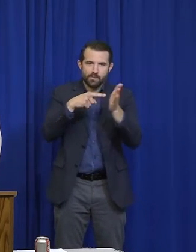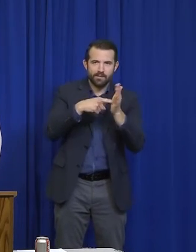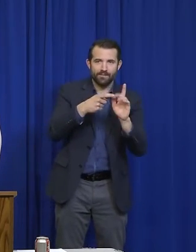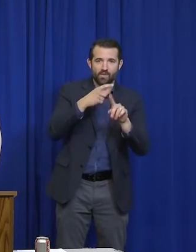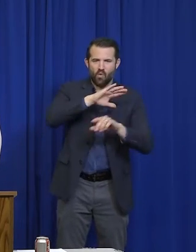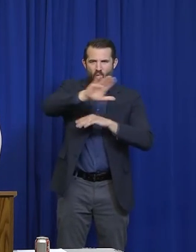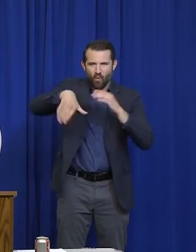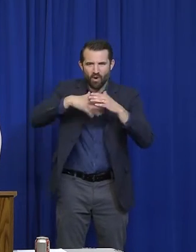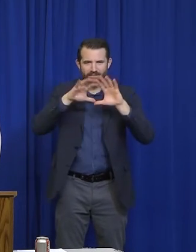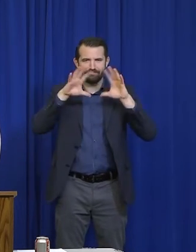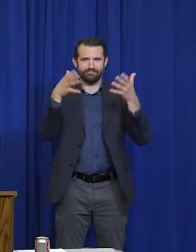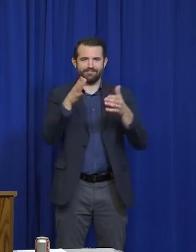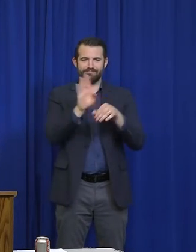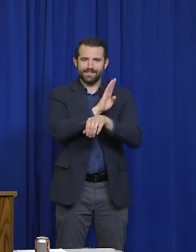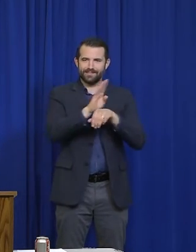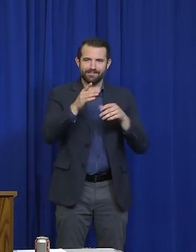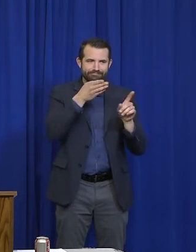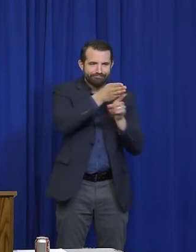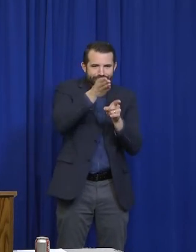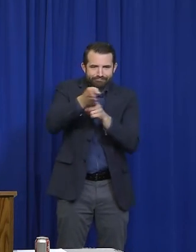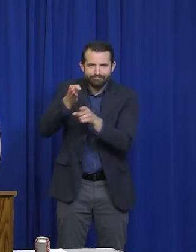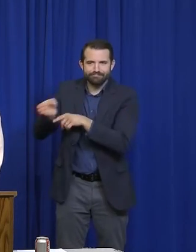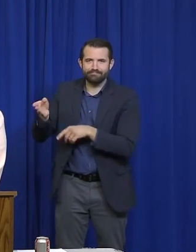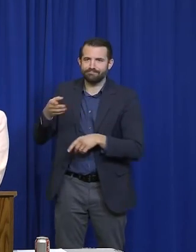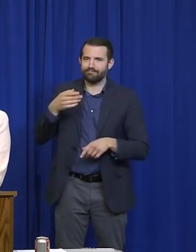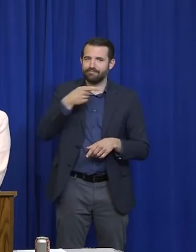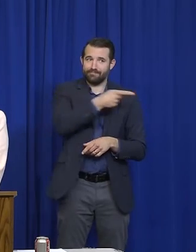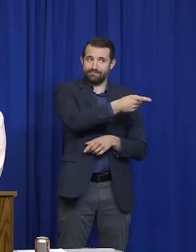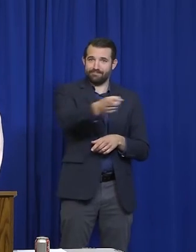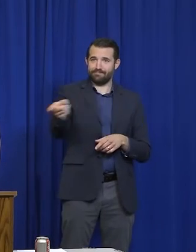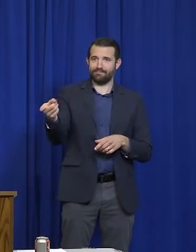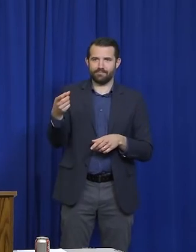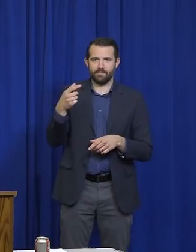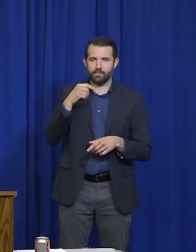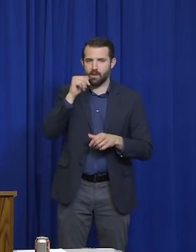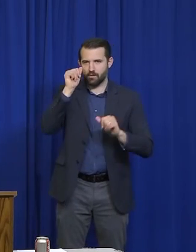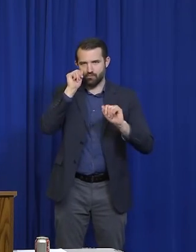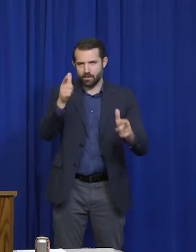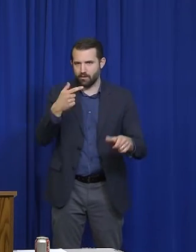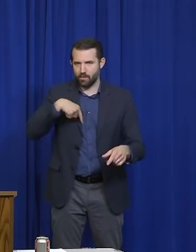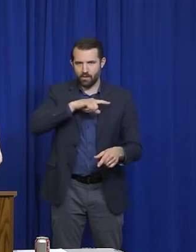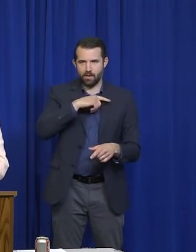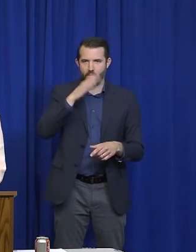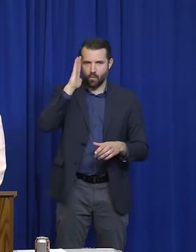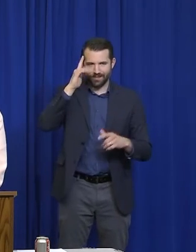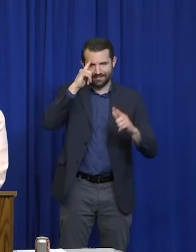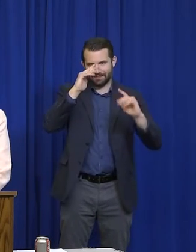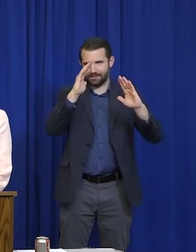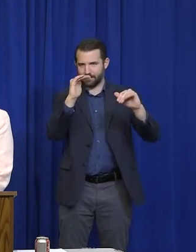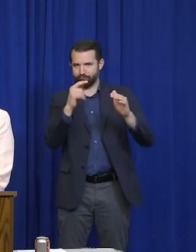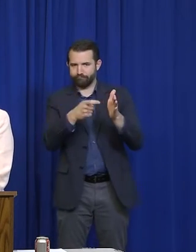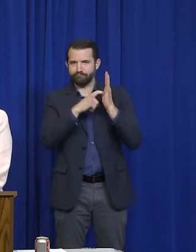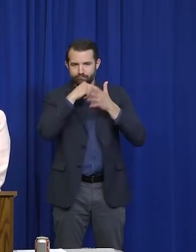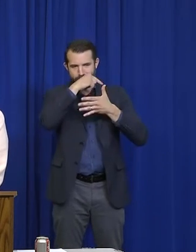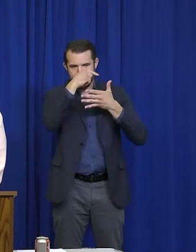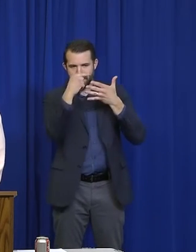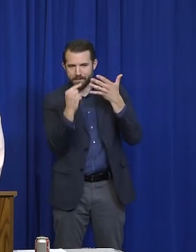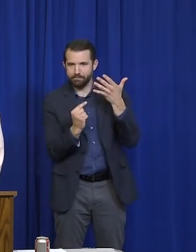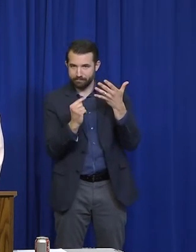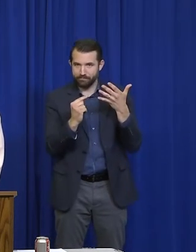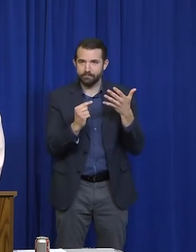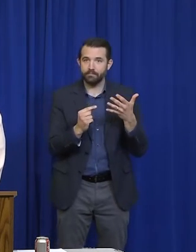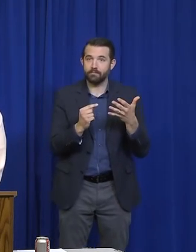So it's not going to be a surprise to them that we're looking at different protocols and protections in conjunction with public health experts.